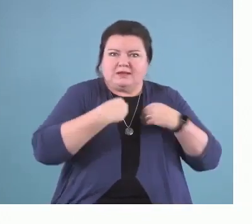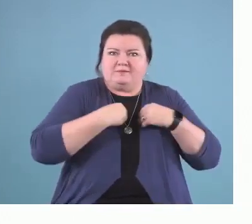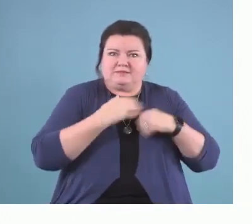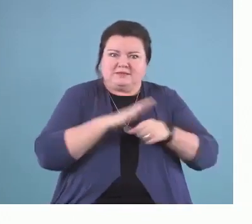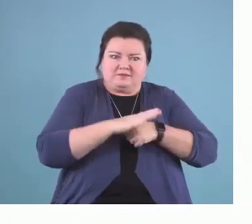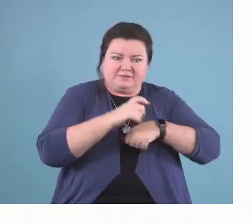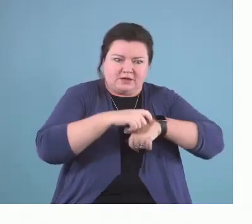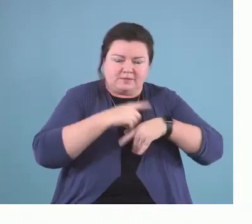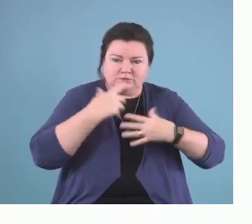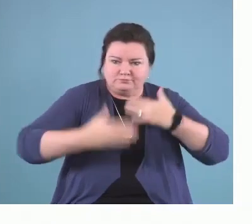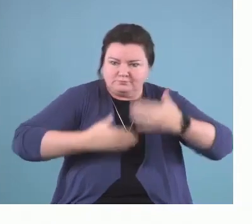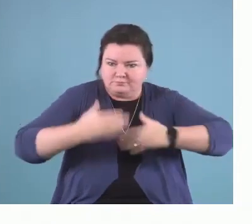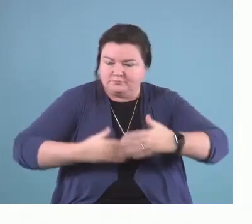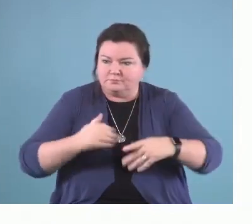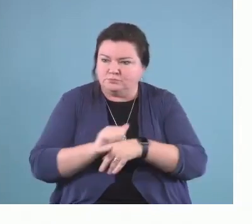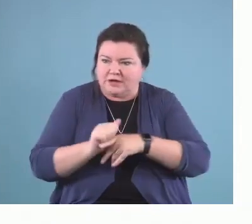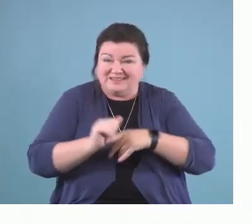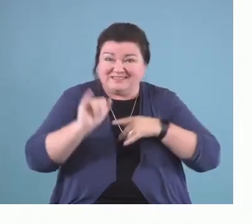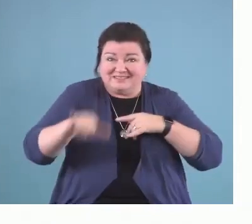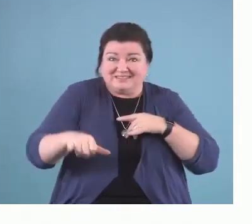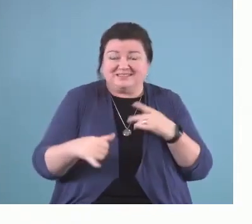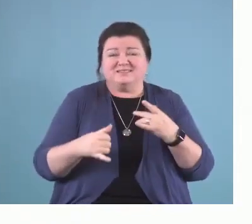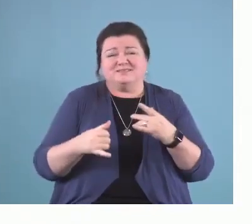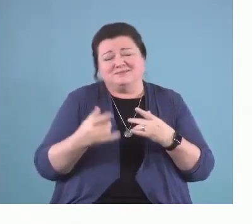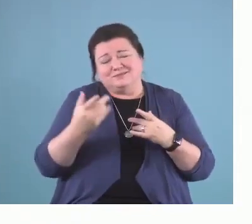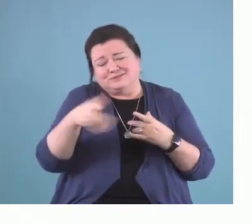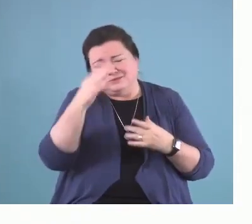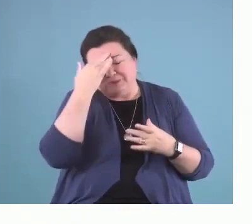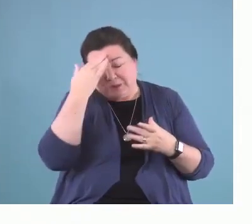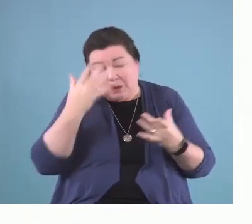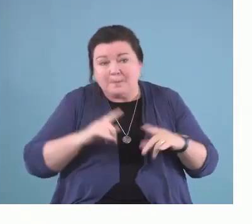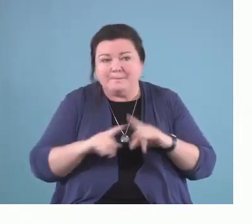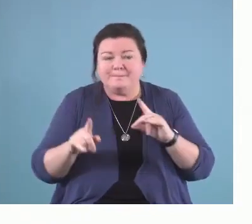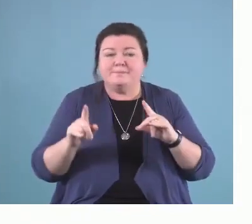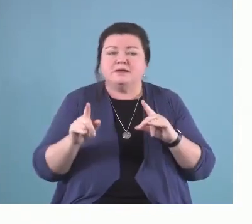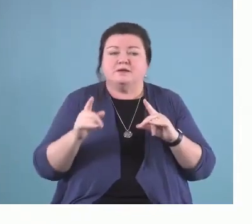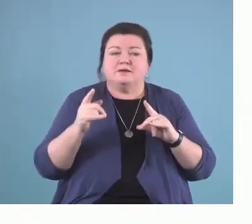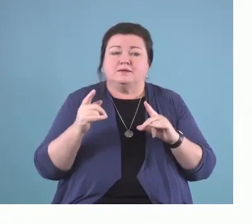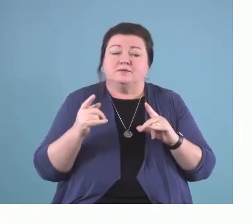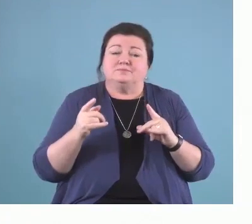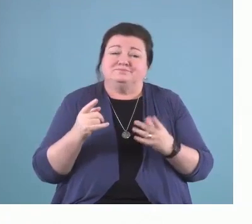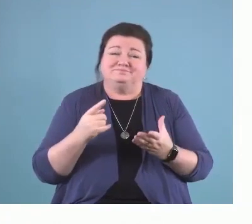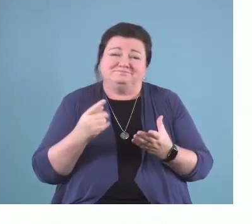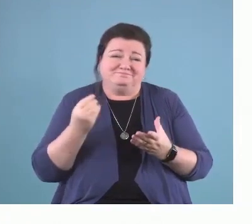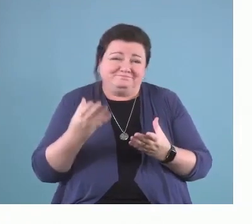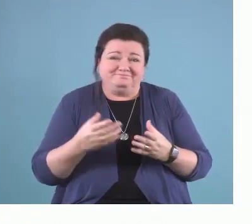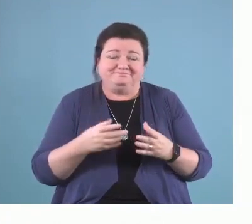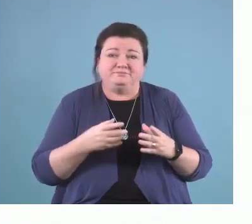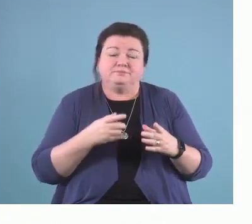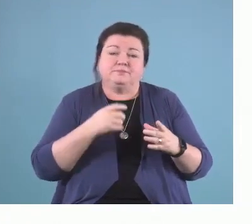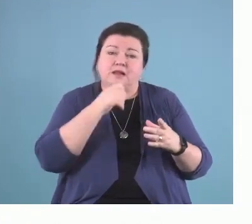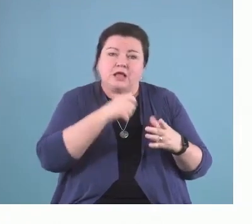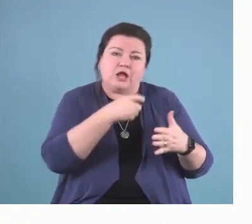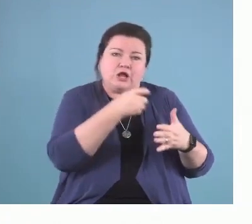which I probably don't need to tell you folks. But I would argue it is not cost effective or